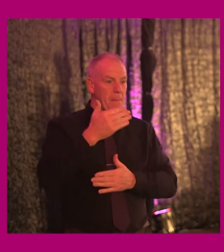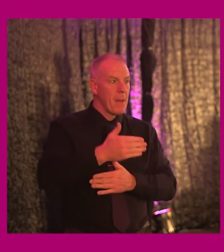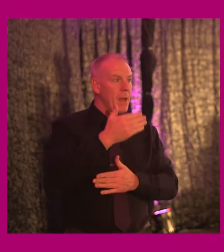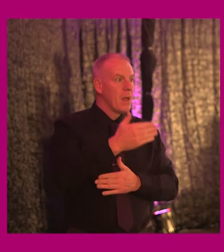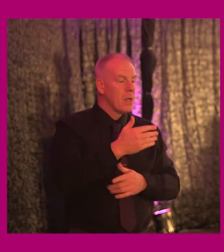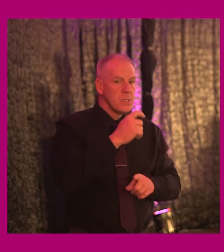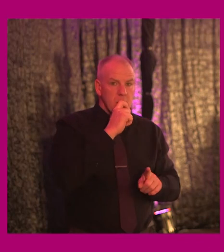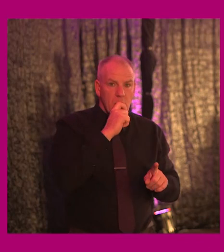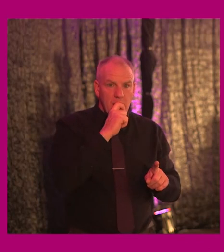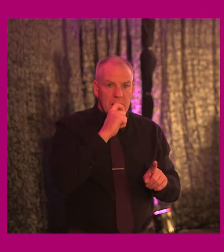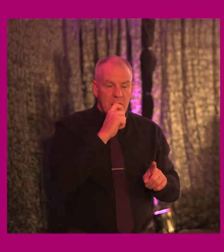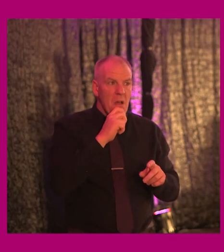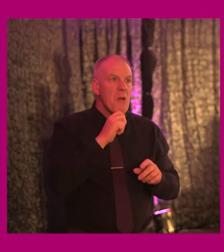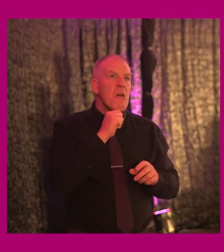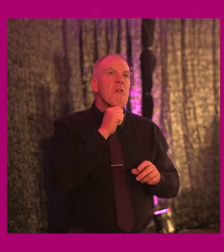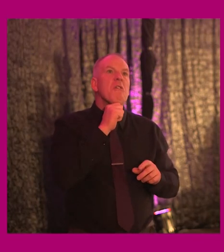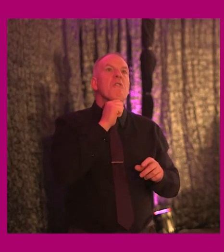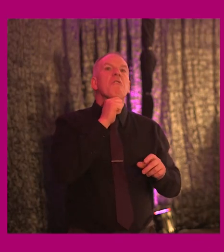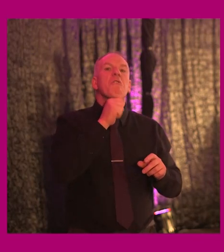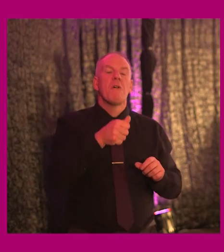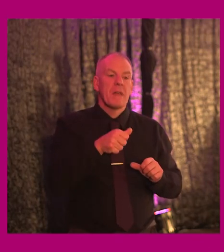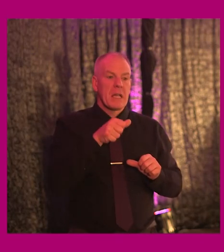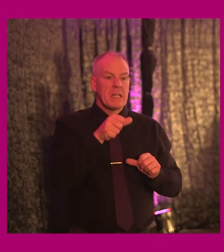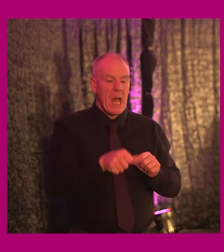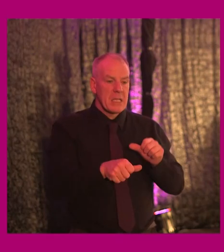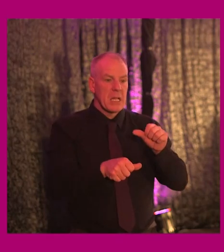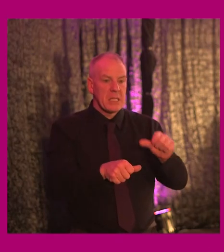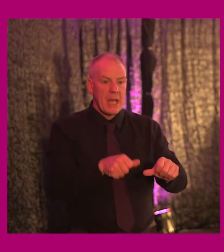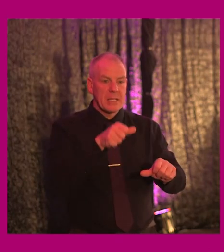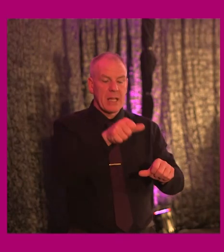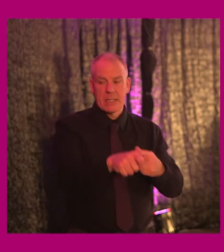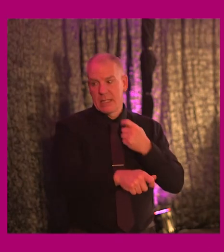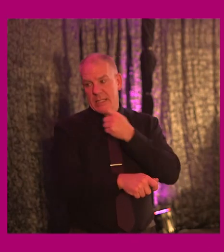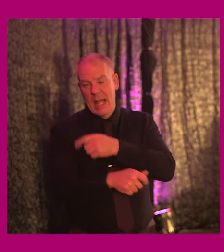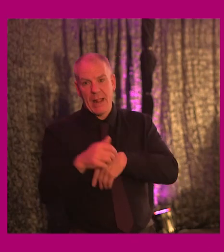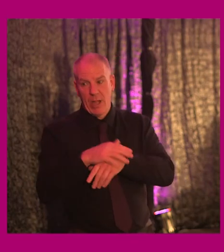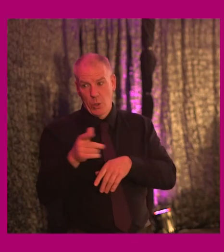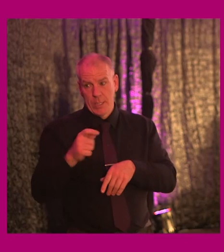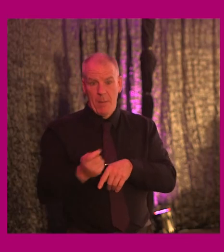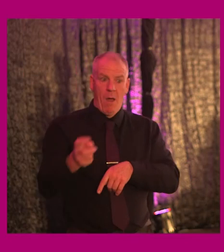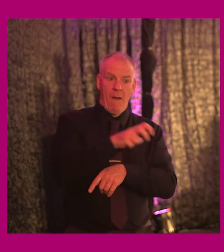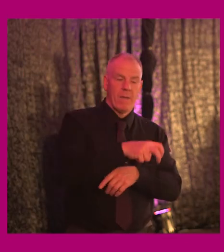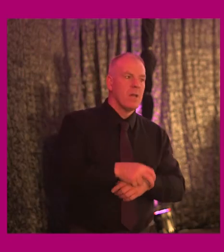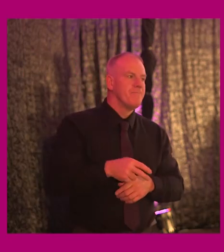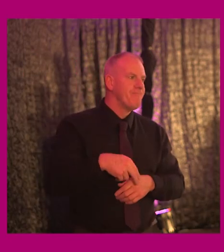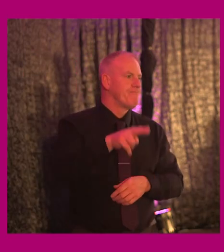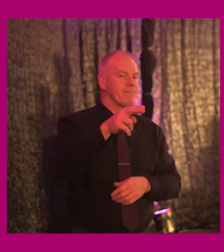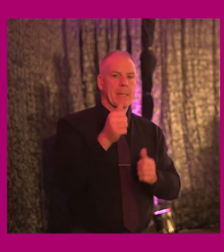secret. Not a word is to be heard. You tell your friend when it's his time to get off and you move on and get to your meeting.